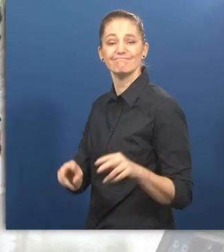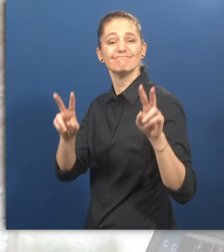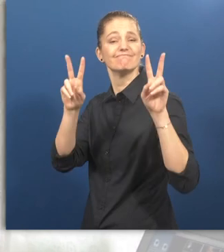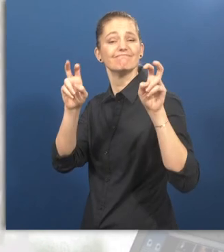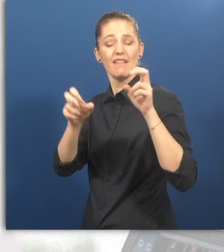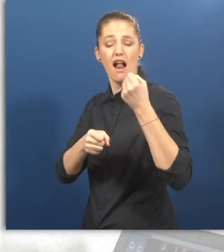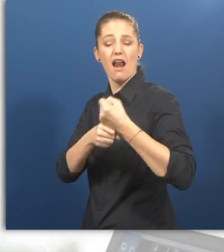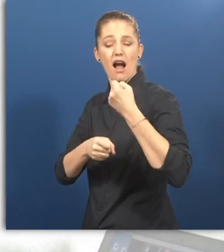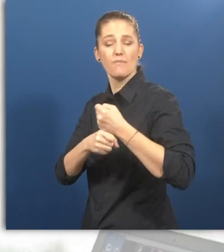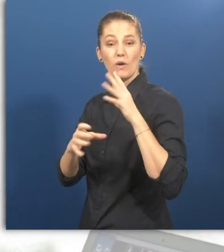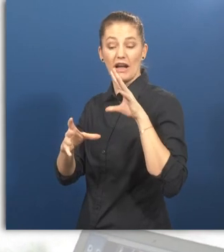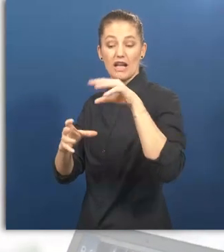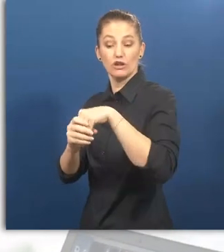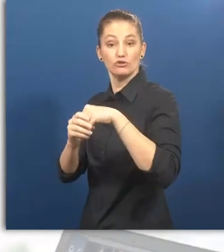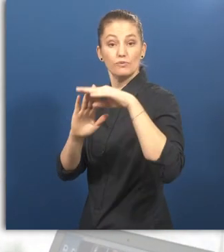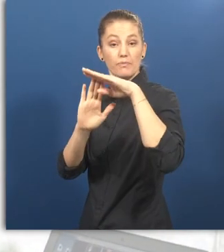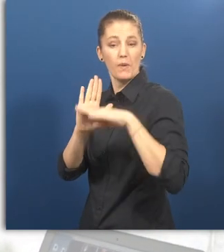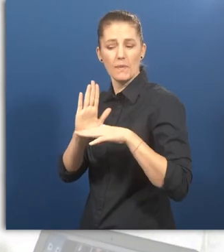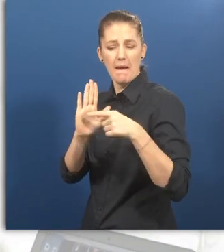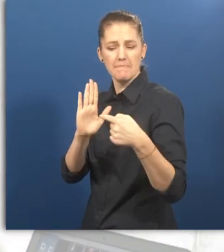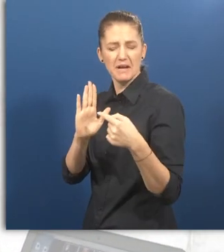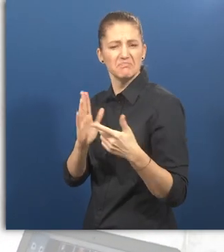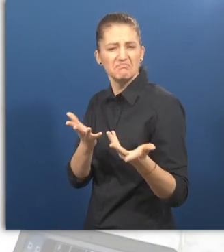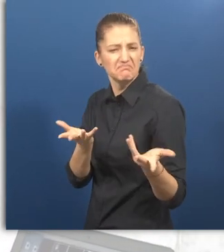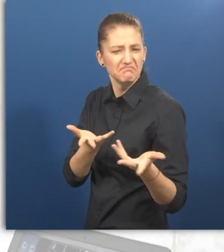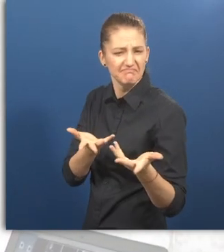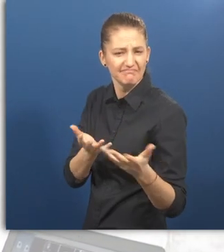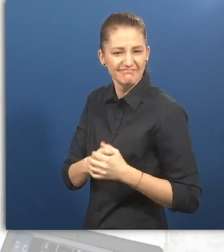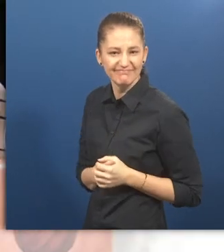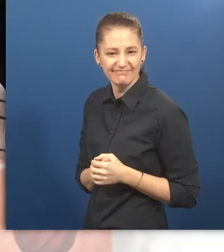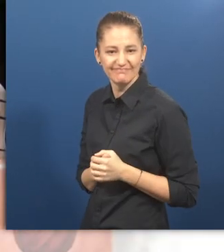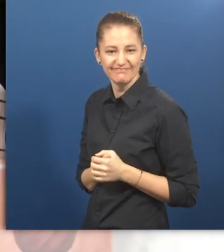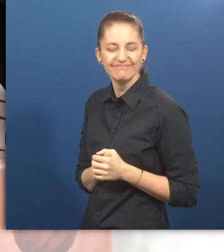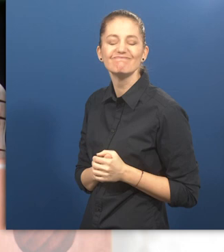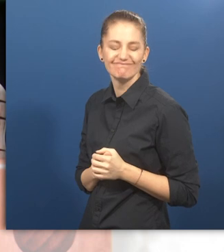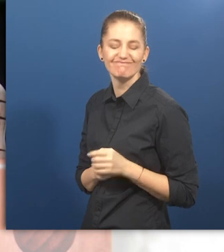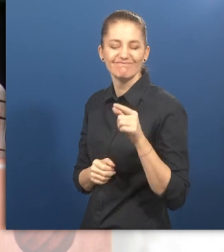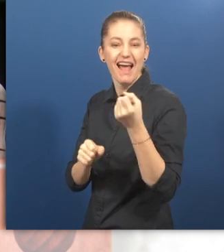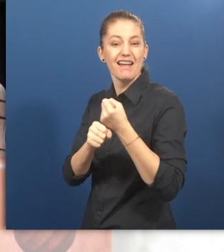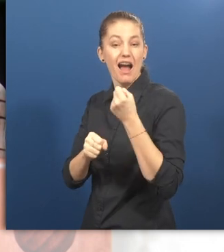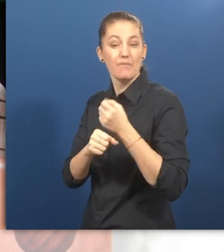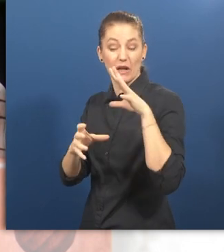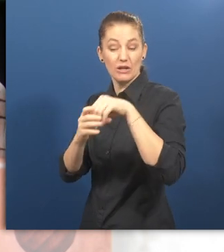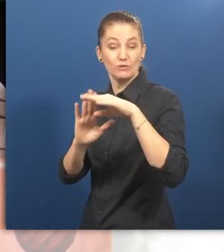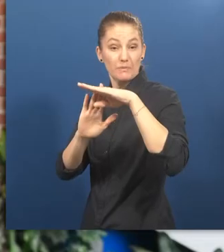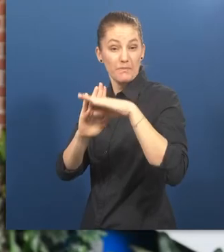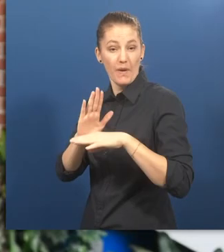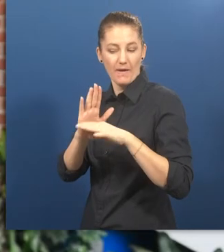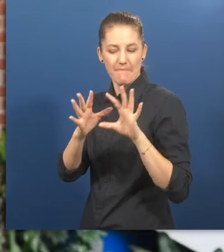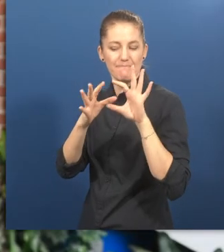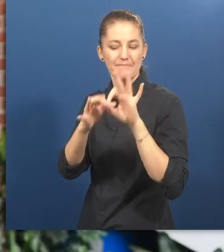What is Labour Inclusion Program about? Maria de los Ángeles Soberanis Aguiere de Rueda